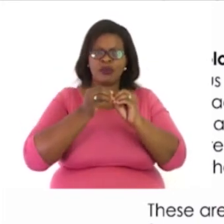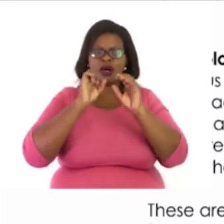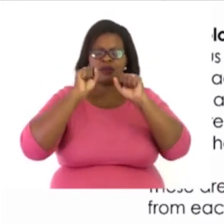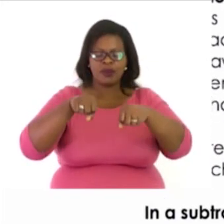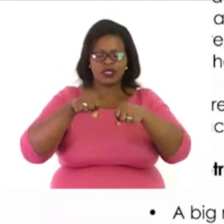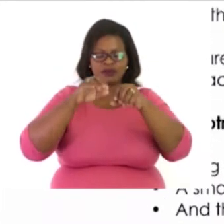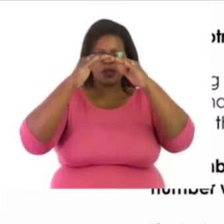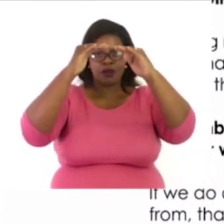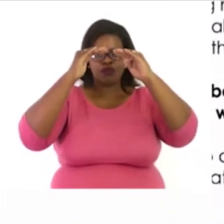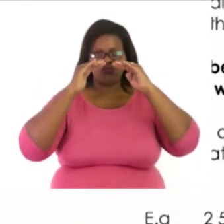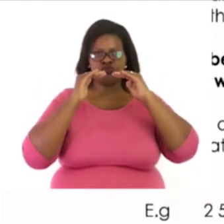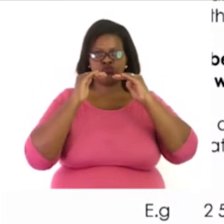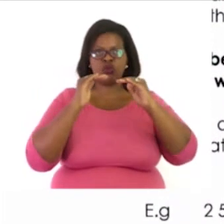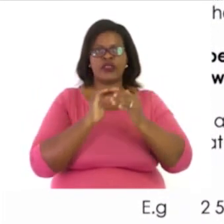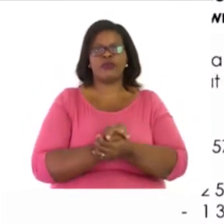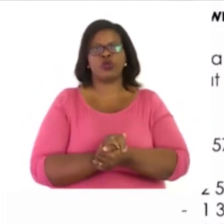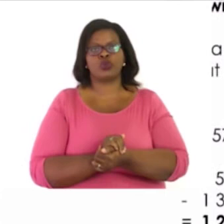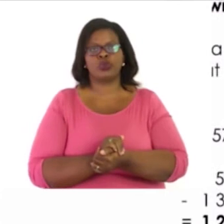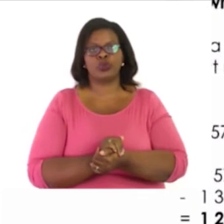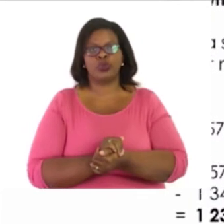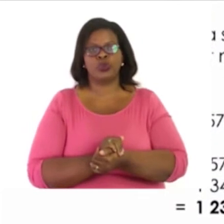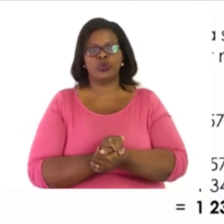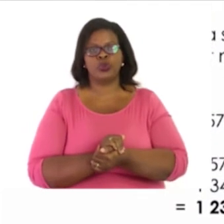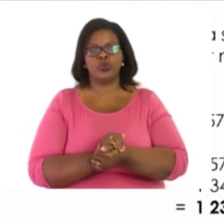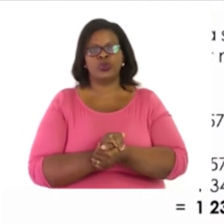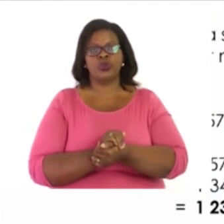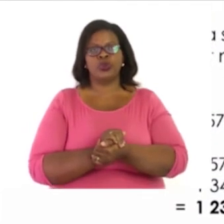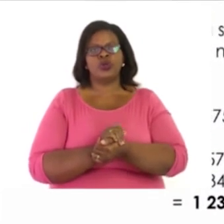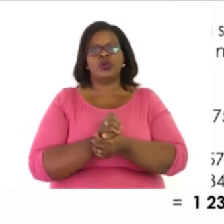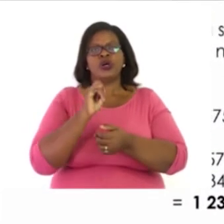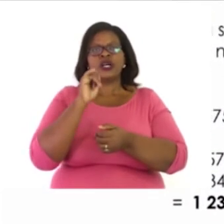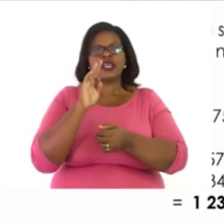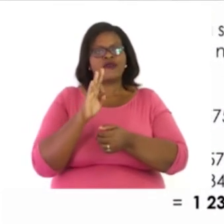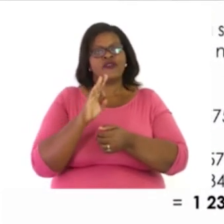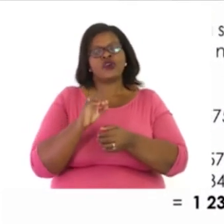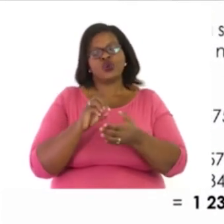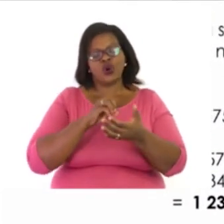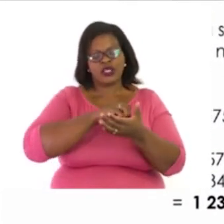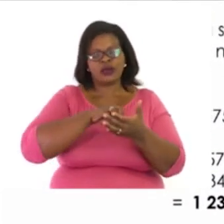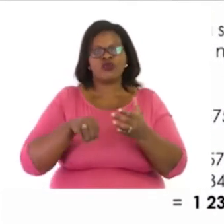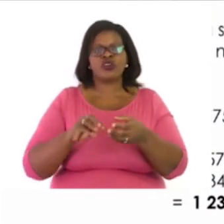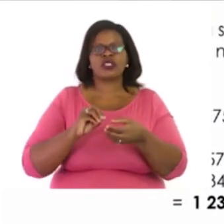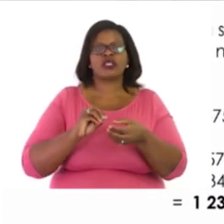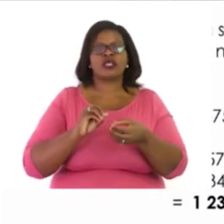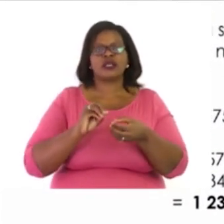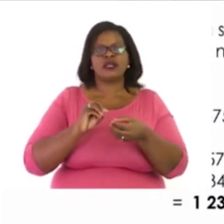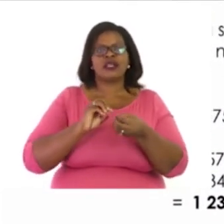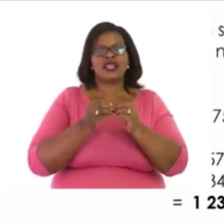the bottom. So, if we do a subtraction sum. This is just a clue.